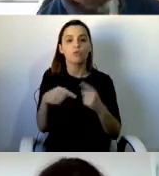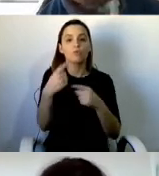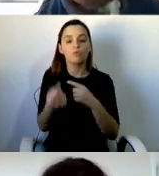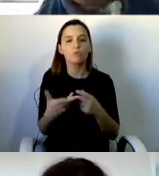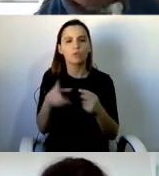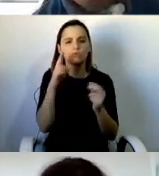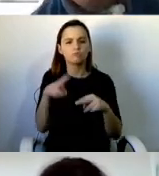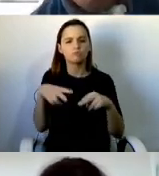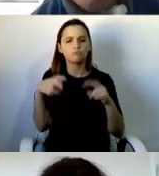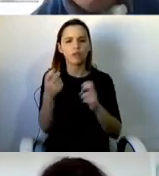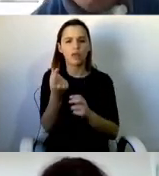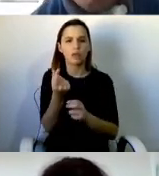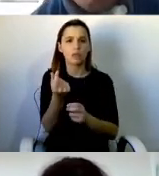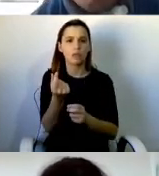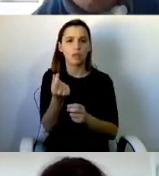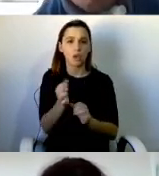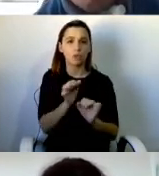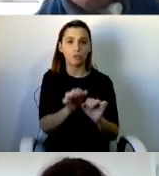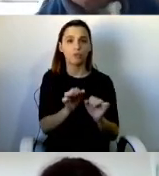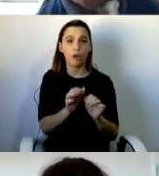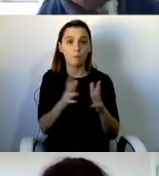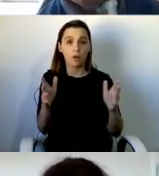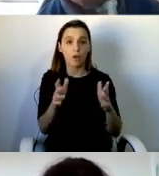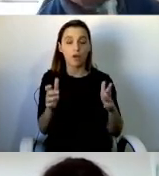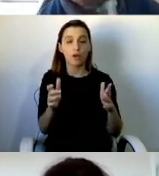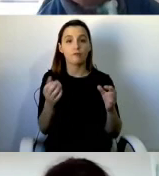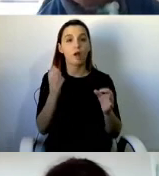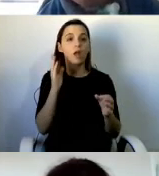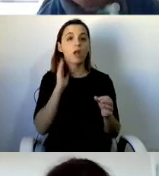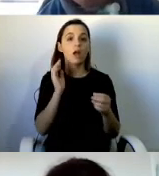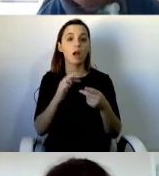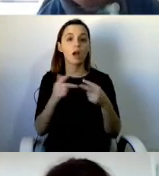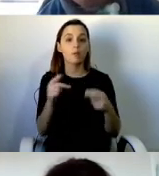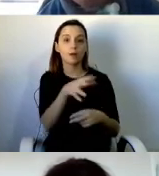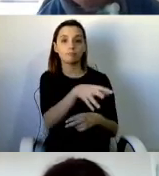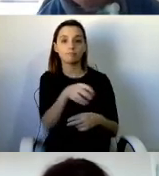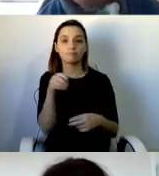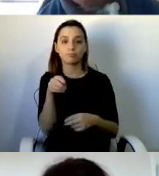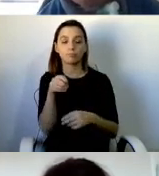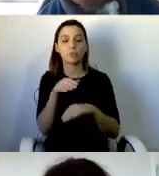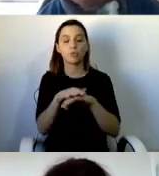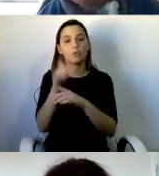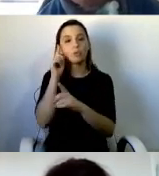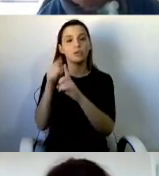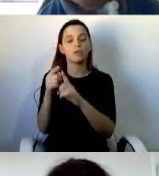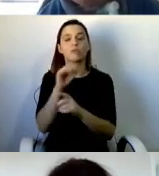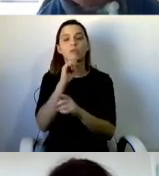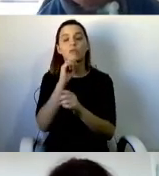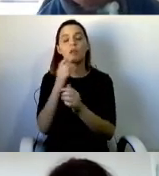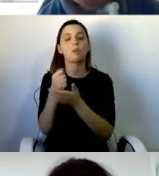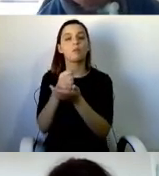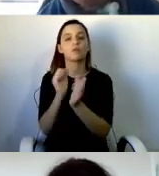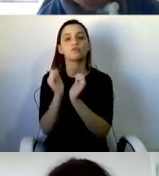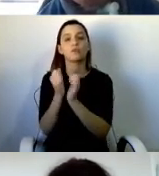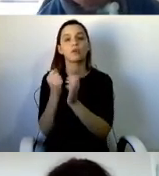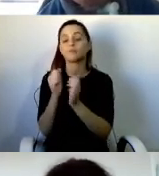to pay towards their social care support. Those with the highest support needs and those who